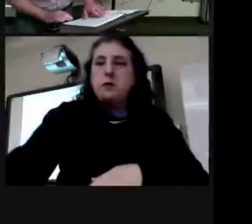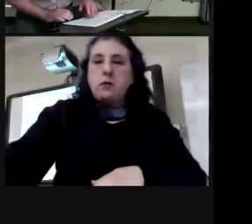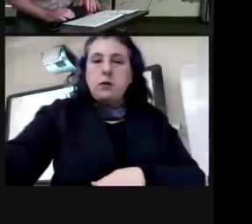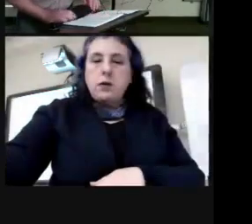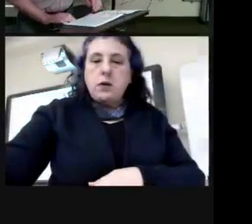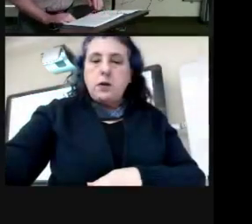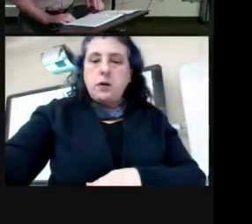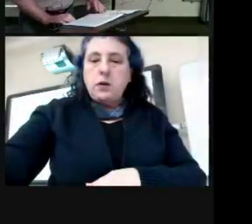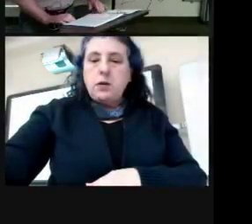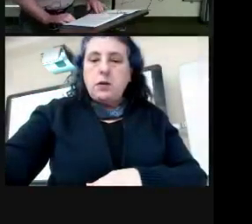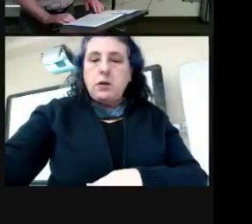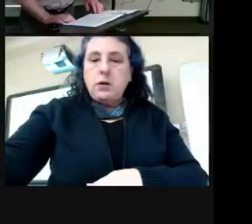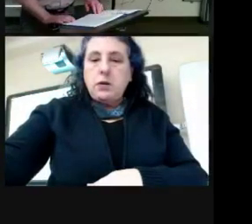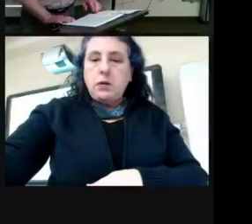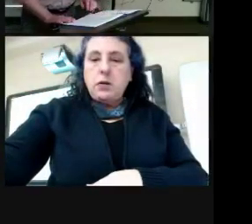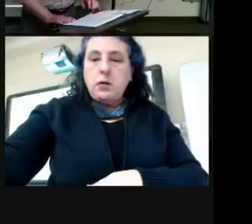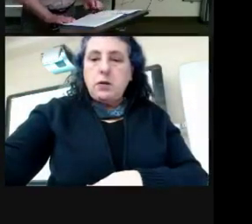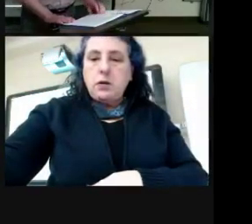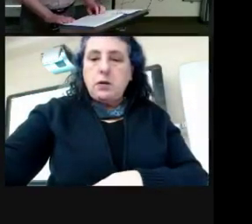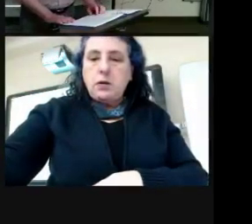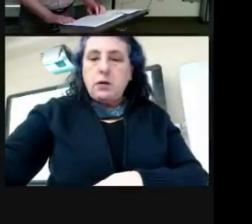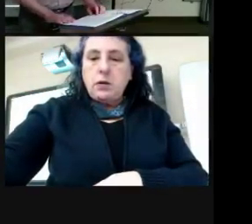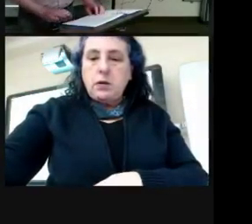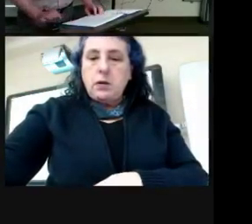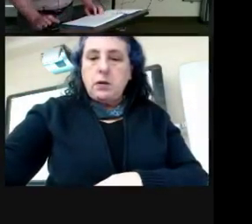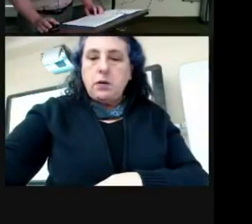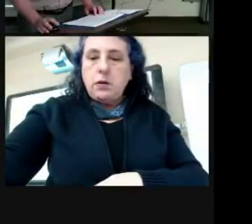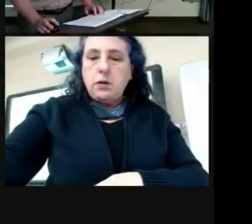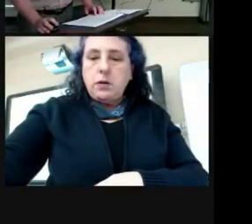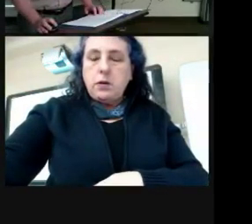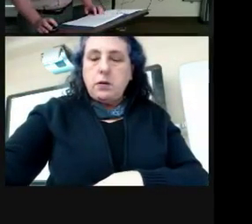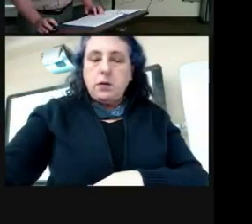so one of the customers of course that came back were the lincolns